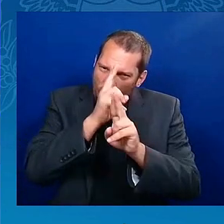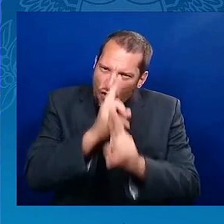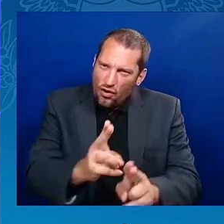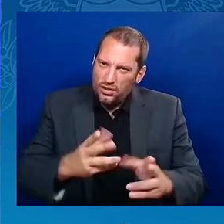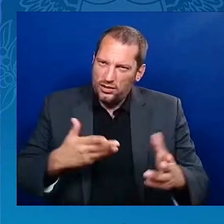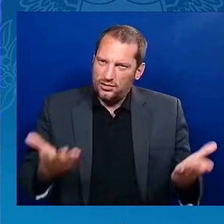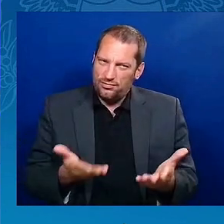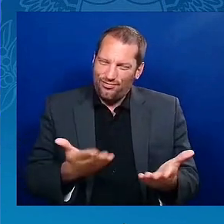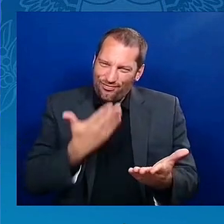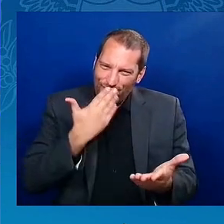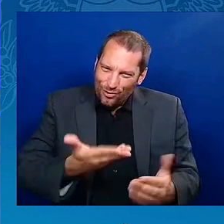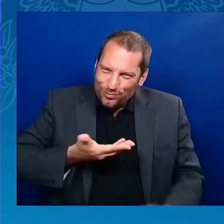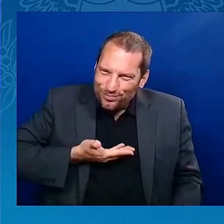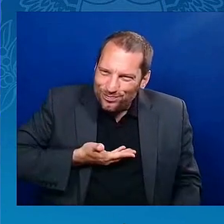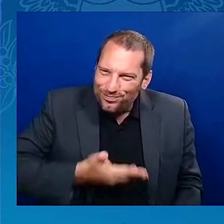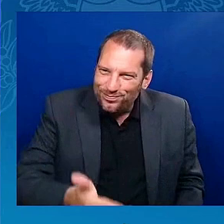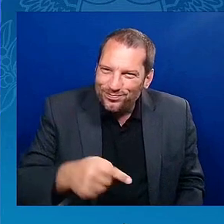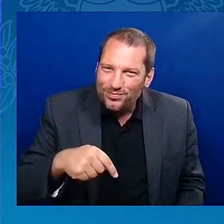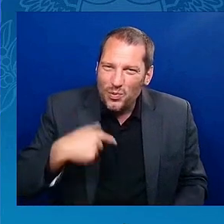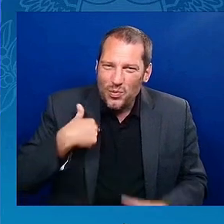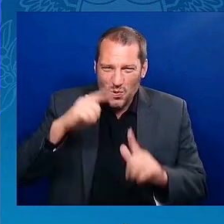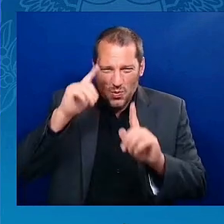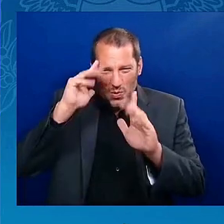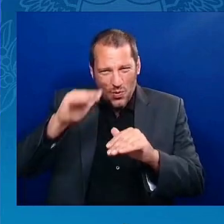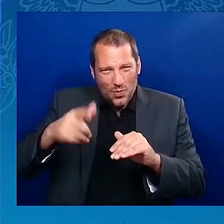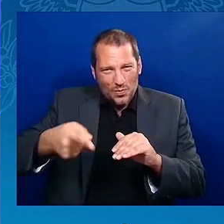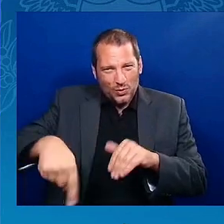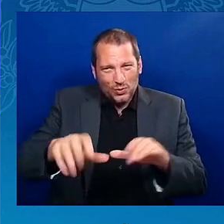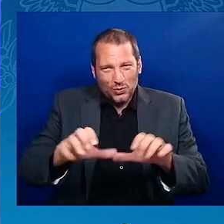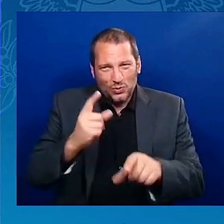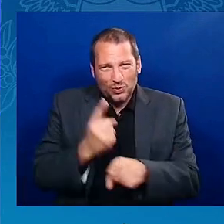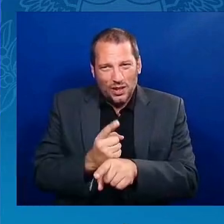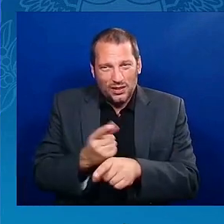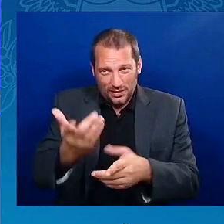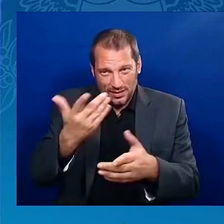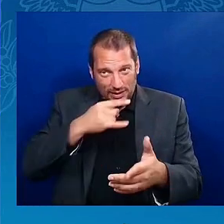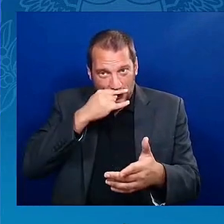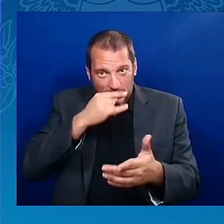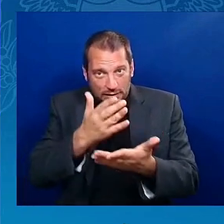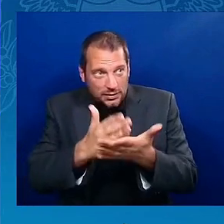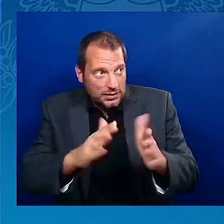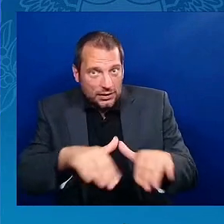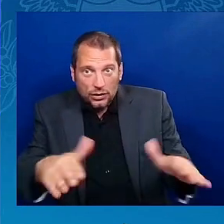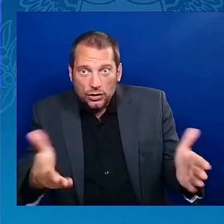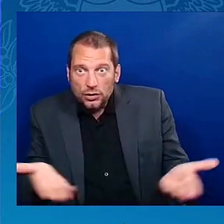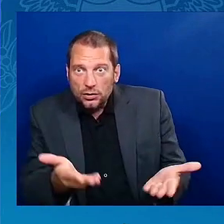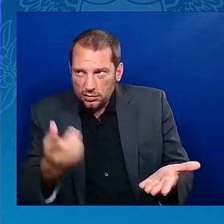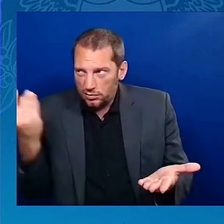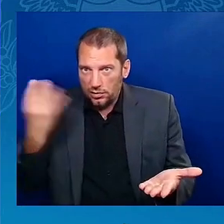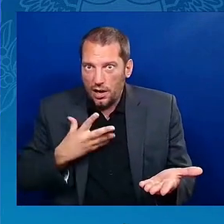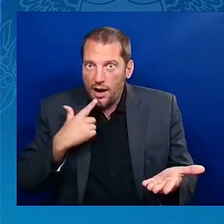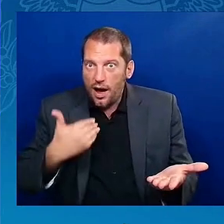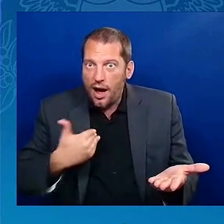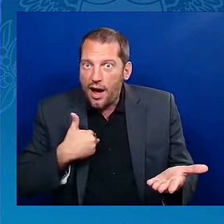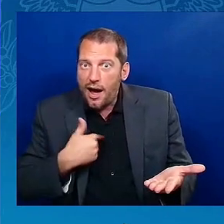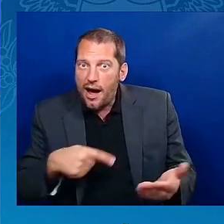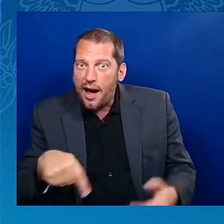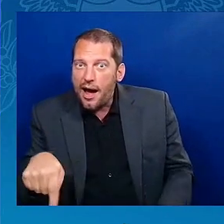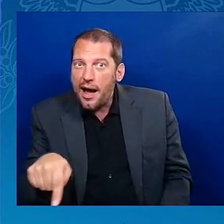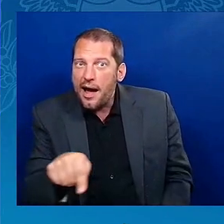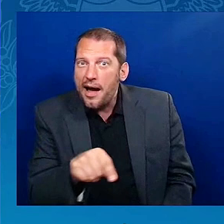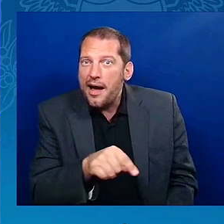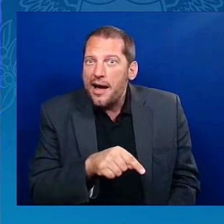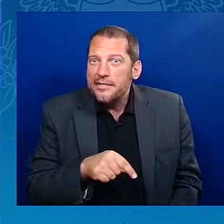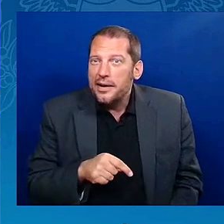I'm not responsible for the raising of your